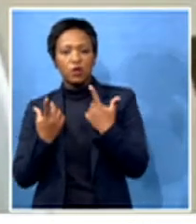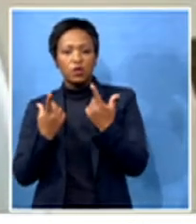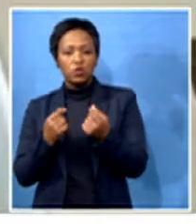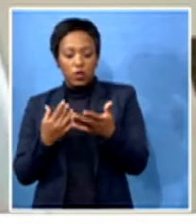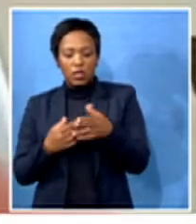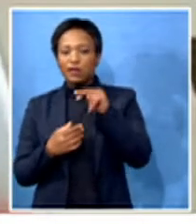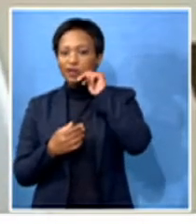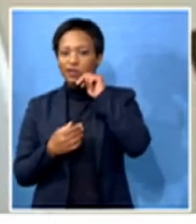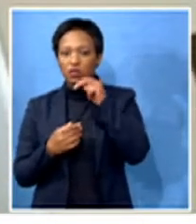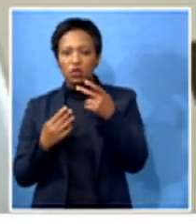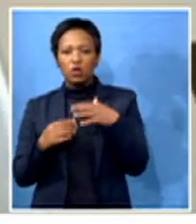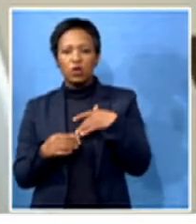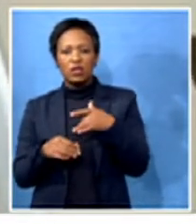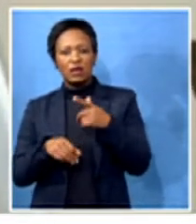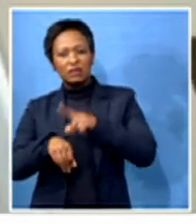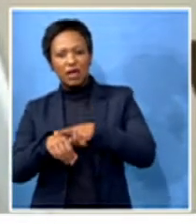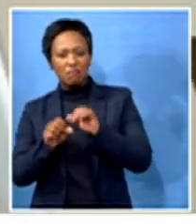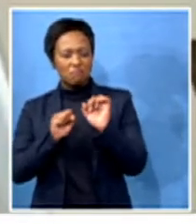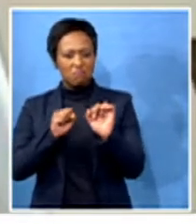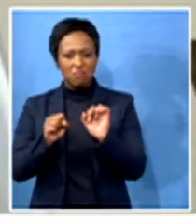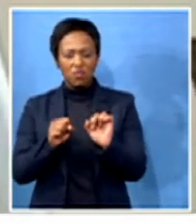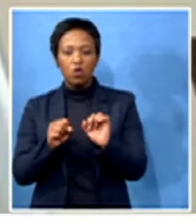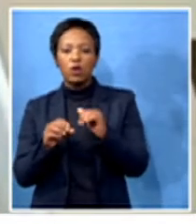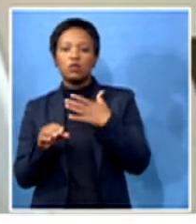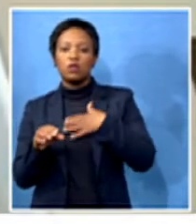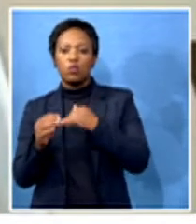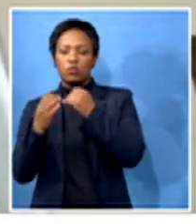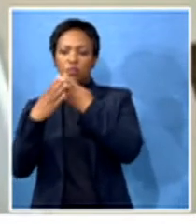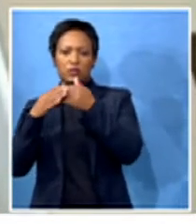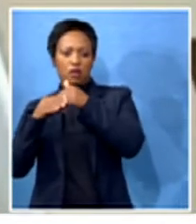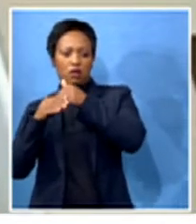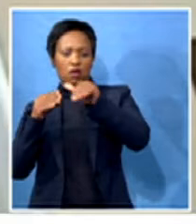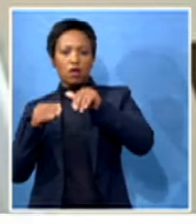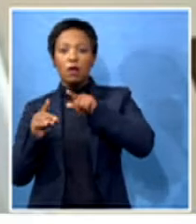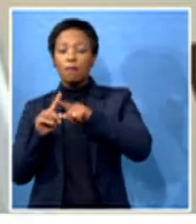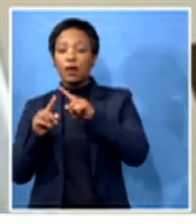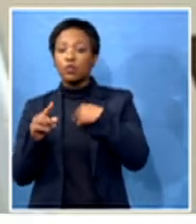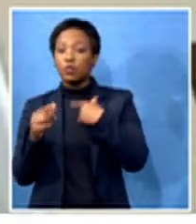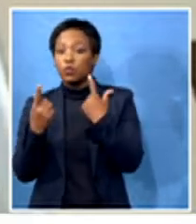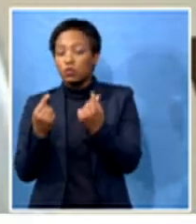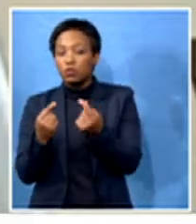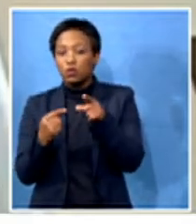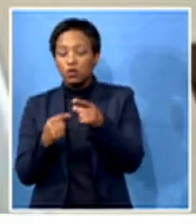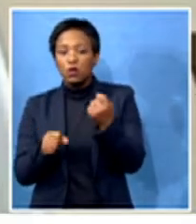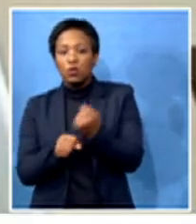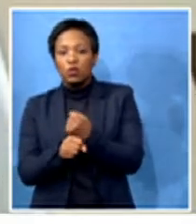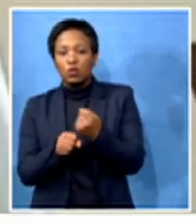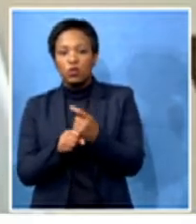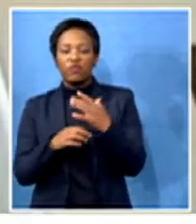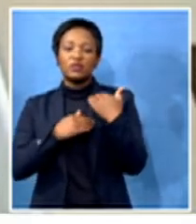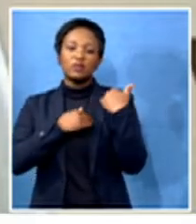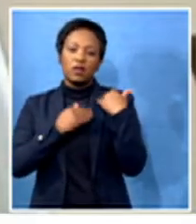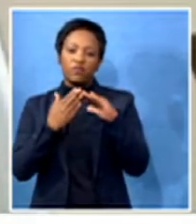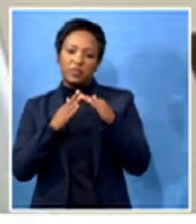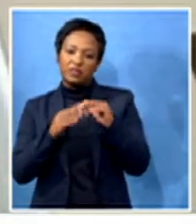Nigeria. They feel you are trying to get out prisoners. They don't understand that what we do is for us to even have a safer society.